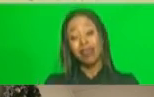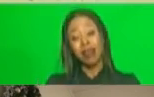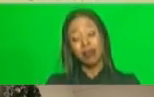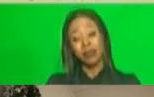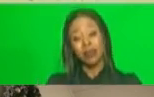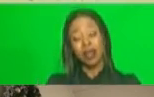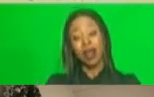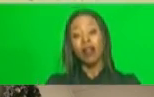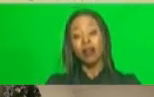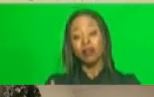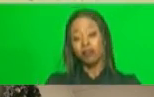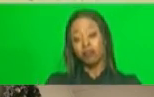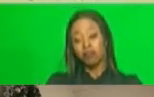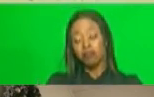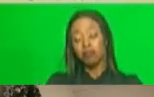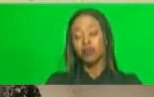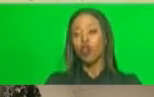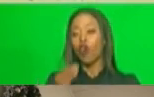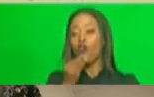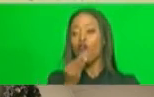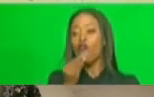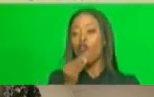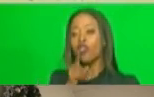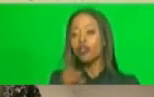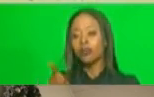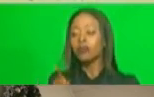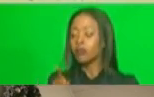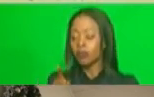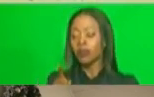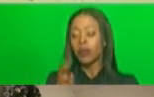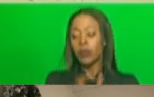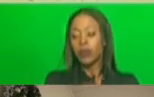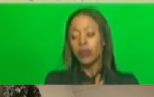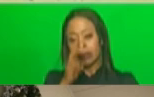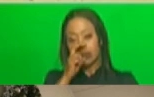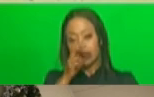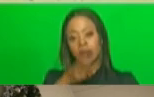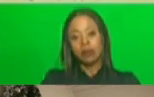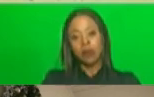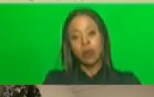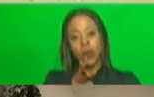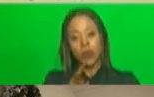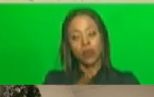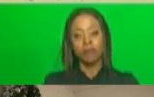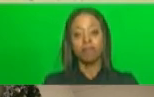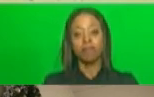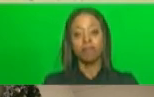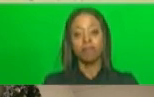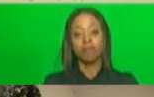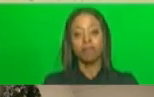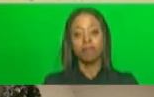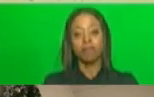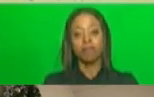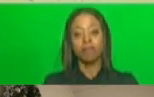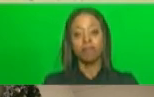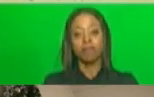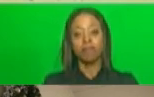insecticides and foodstuffs will be strengthened. The second intervention